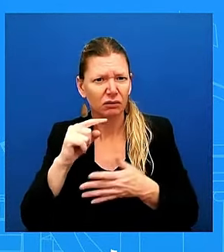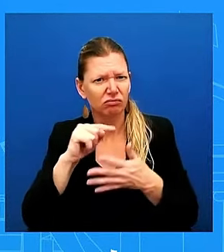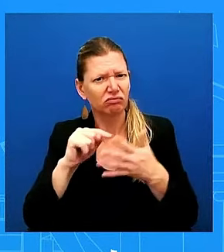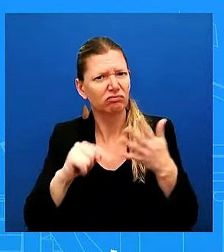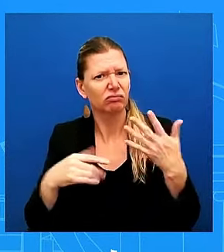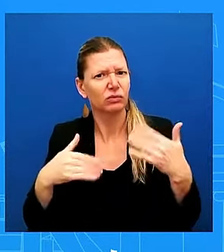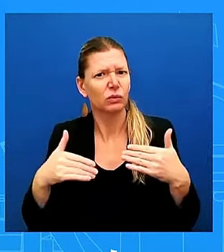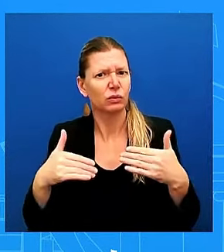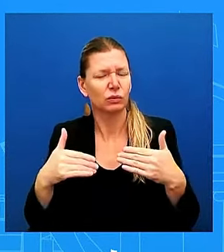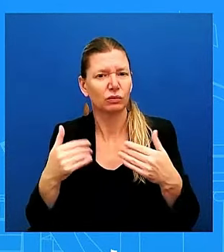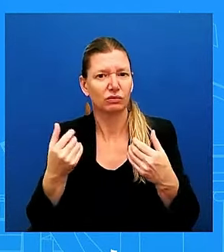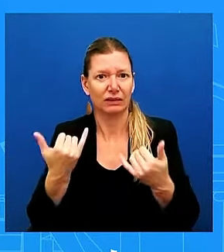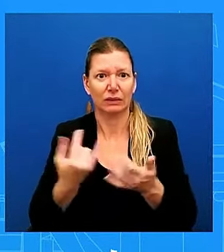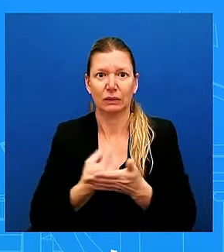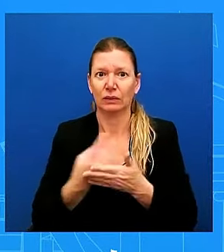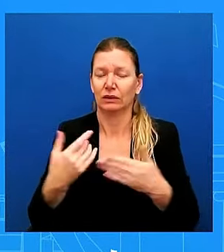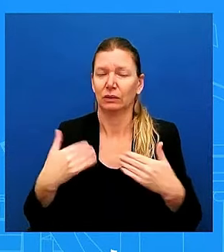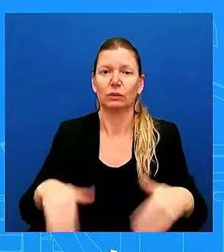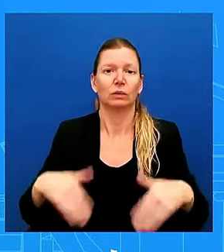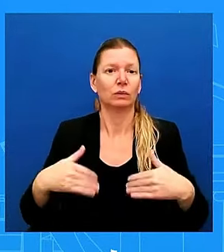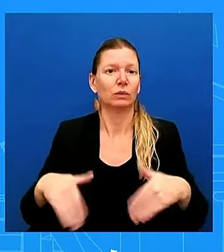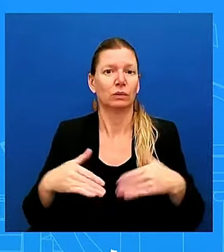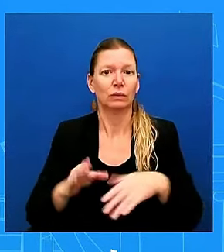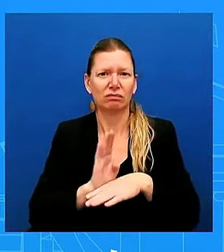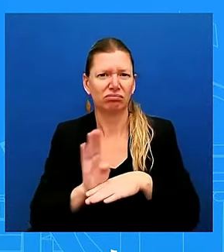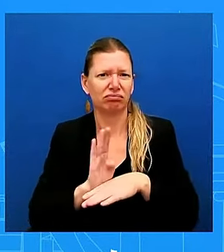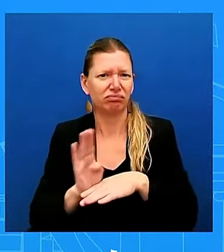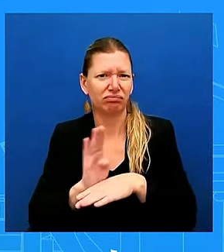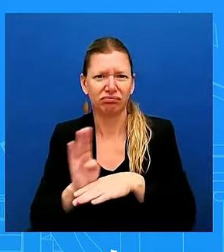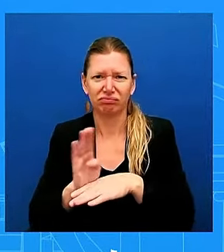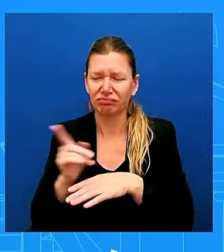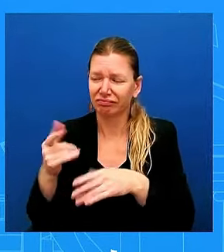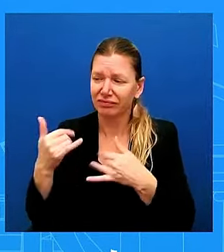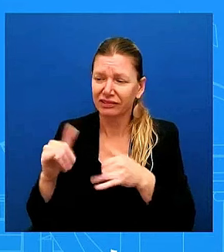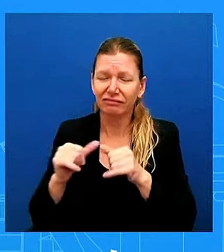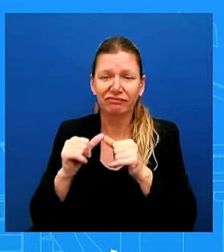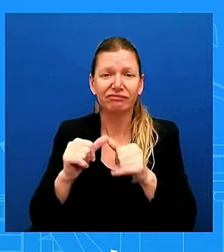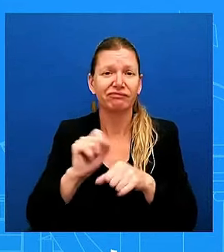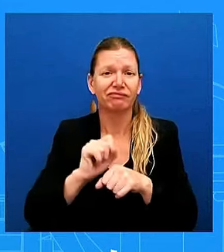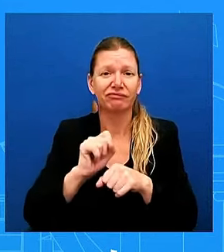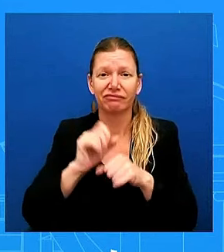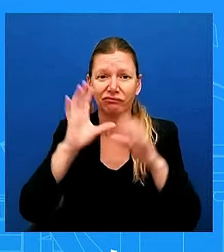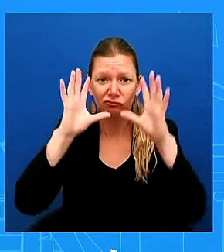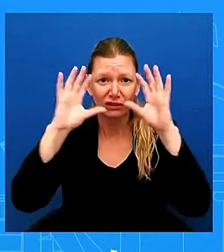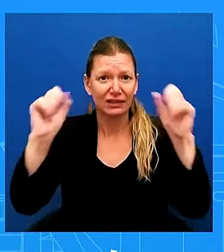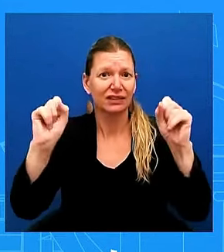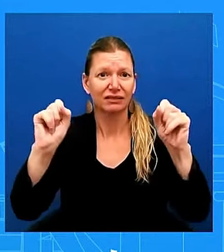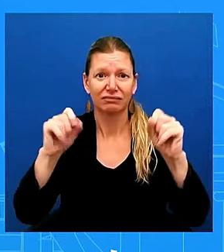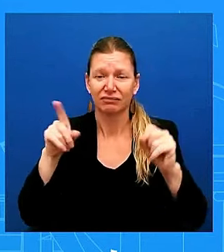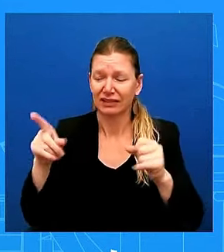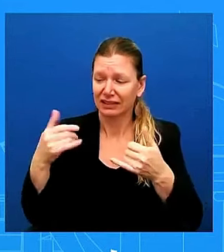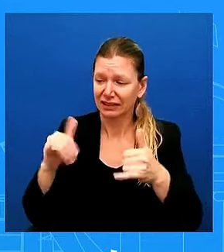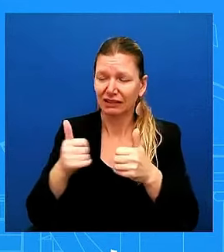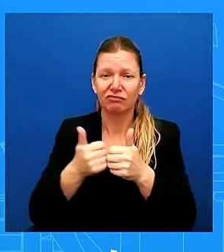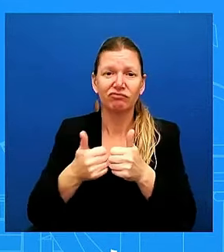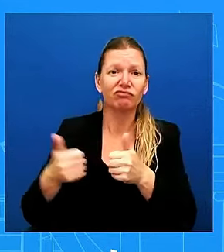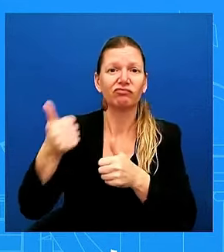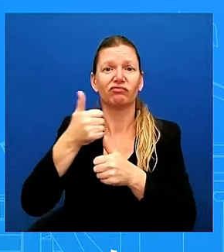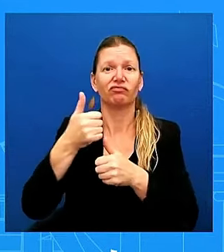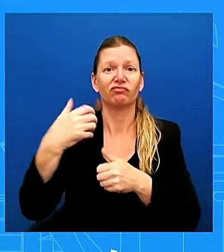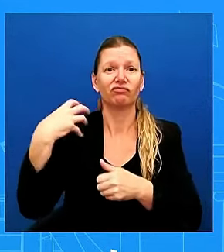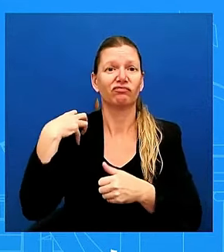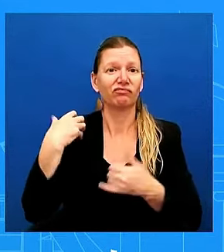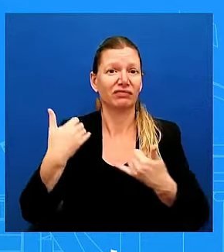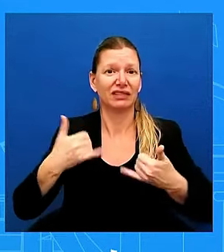the president is going to be president. He's going to be commander in chief. Uh, and obviously he's going to be supporting his vice president. I can't speak specifically about the